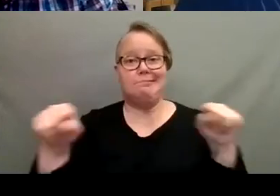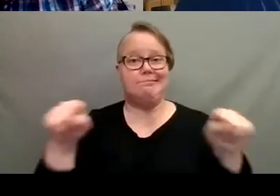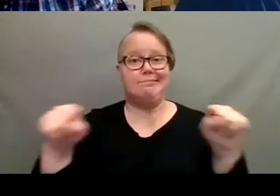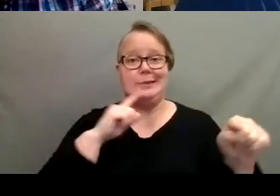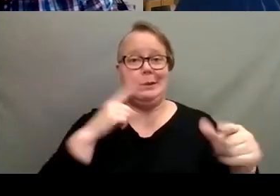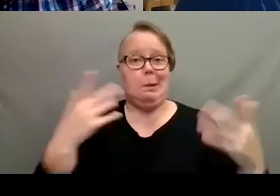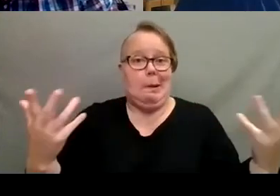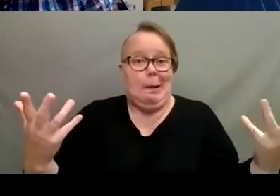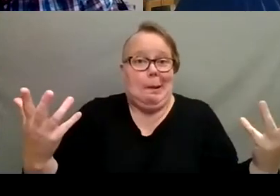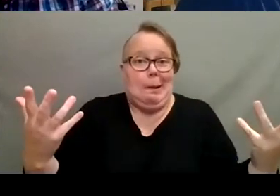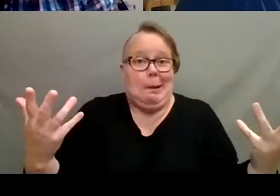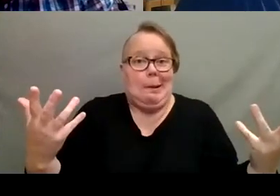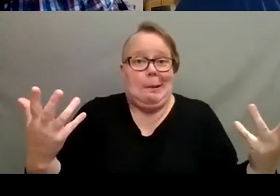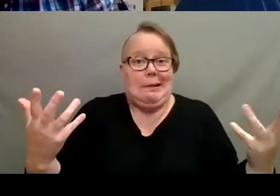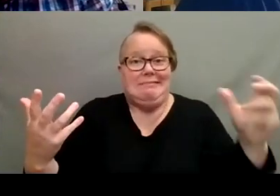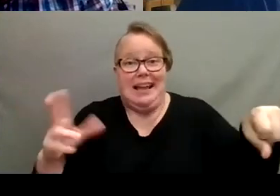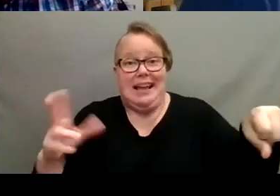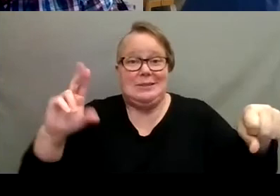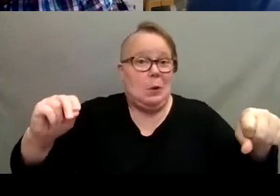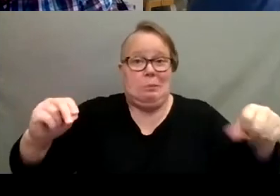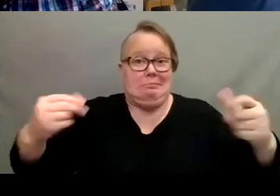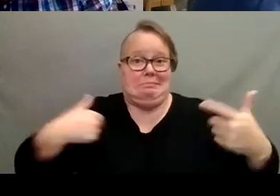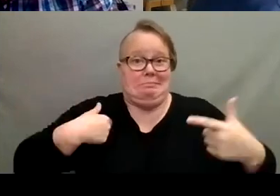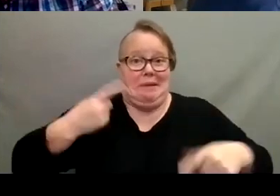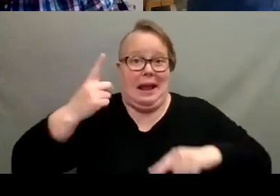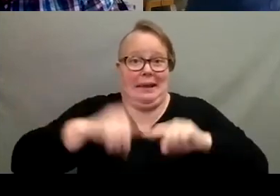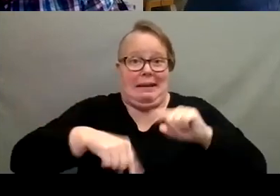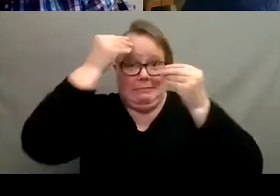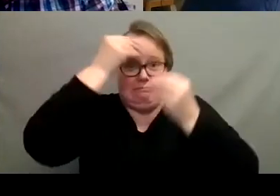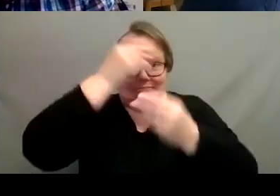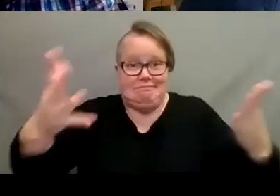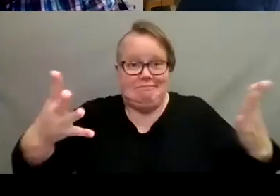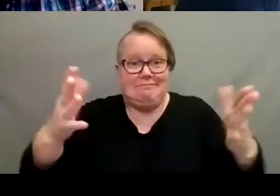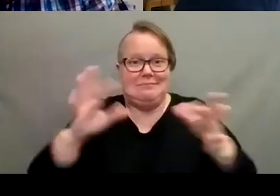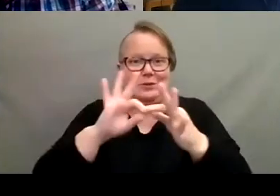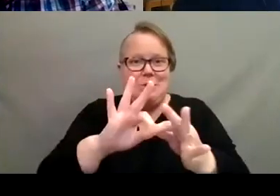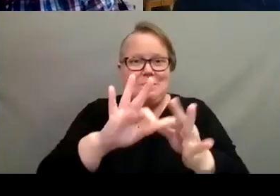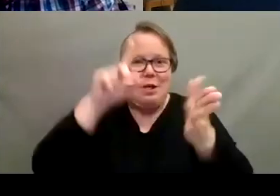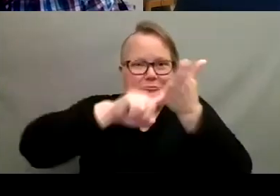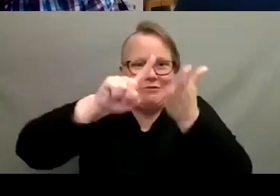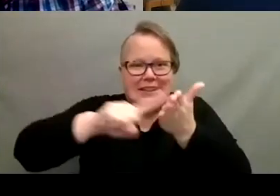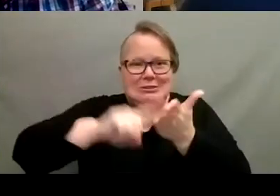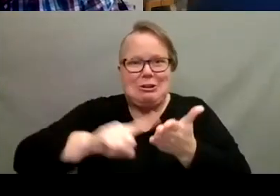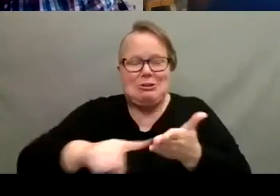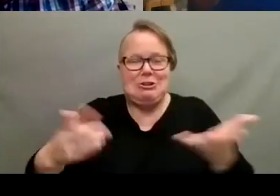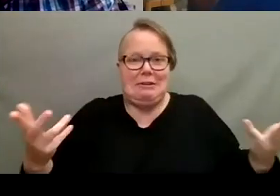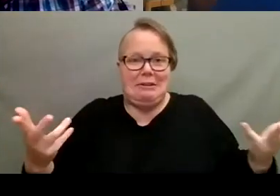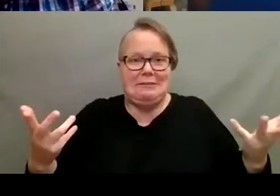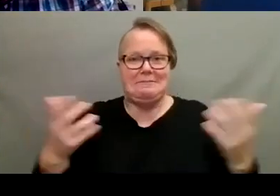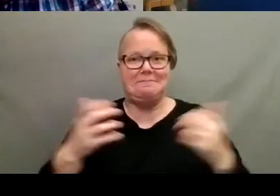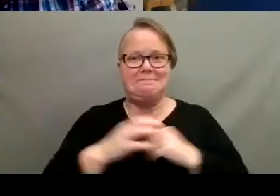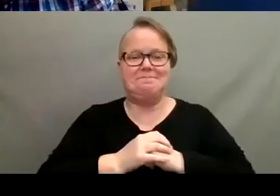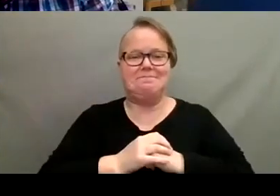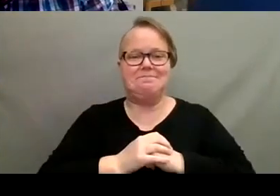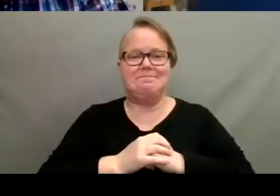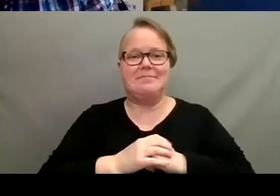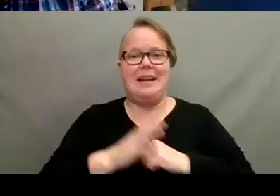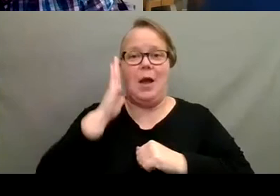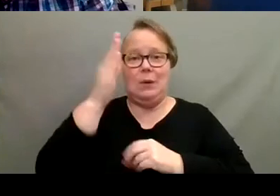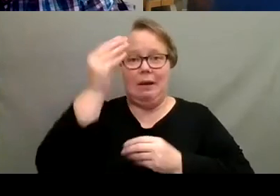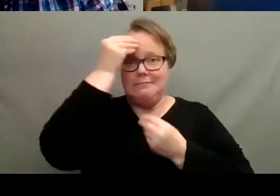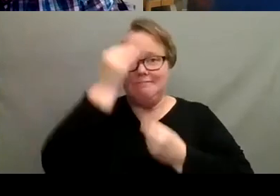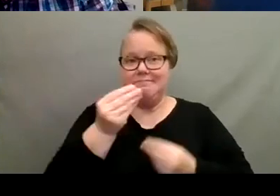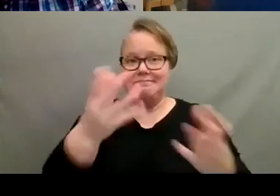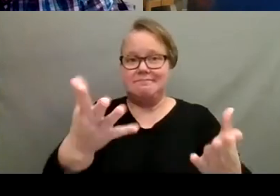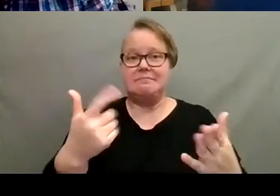know that I can give you a definite yes or no on that in terms of what the research will, will show you. Um, I will say though, that I